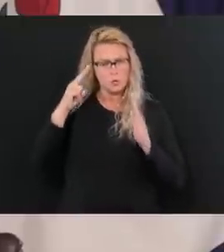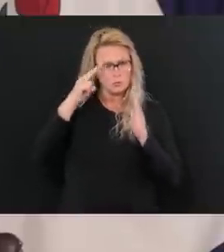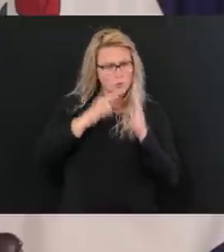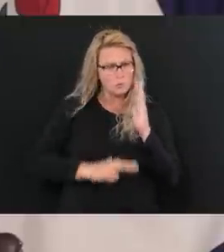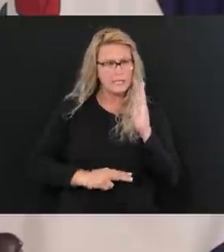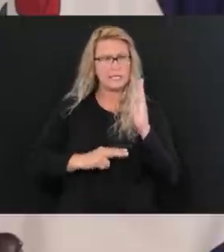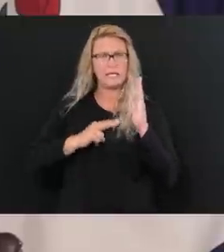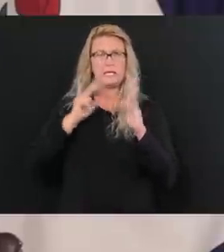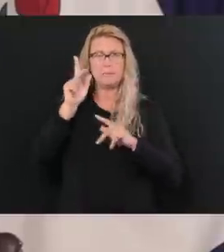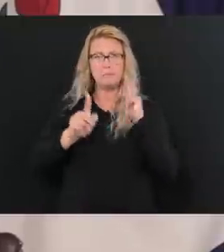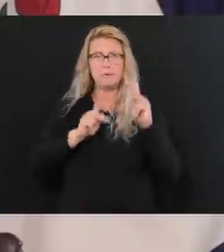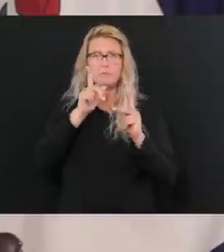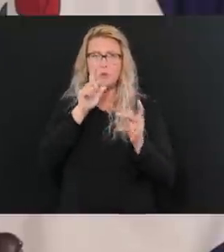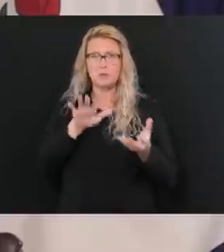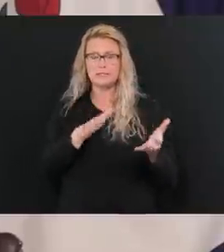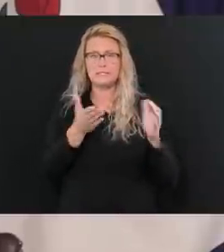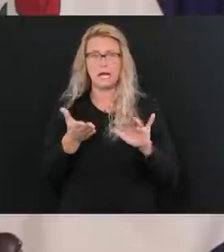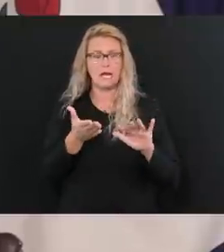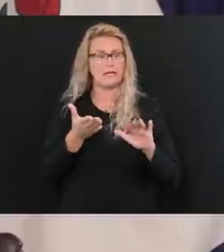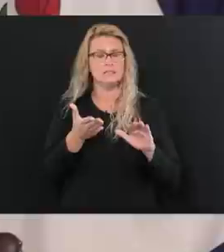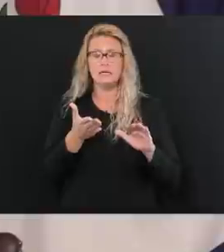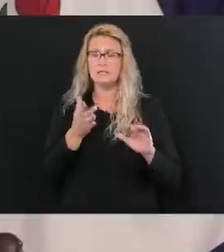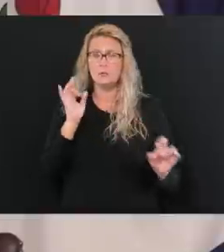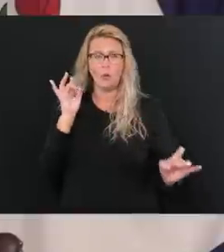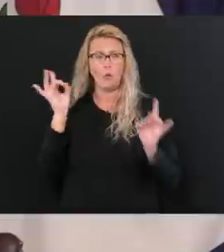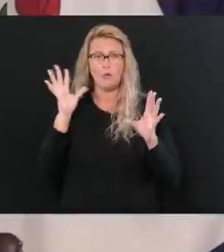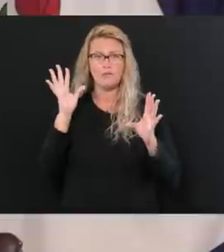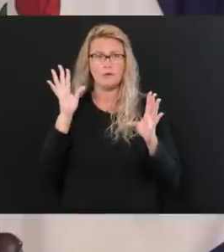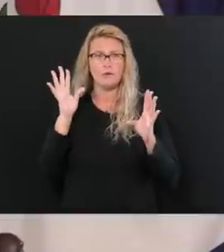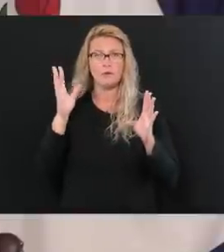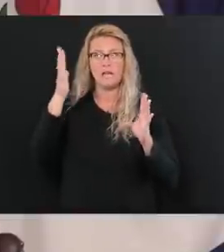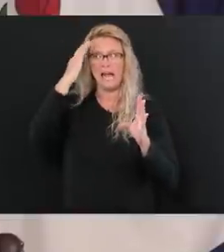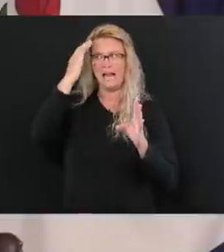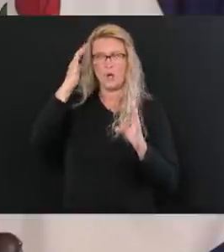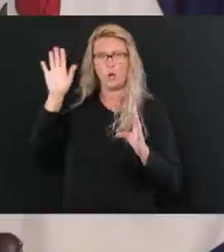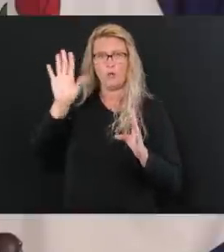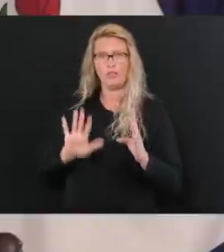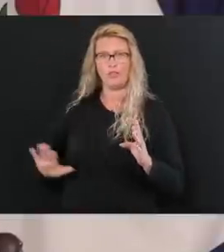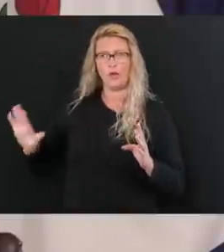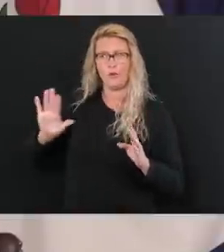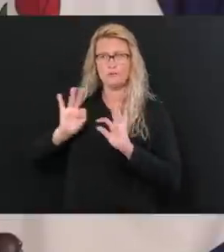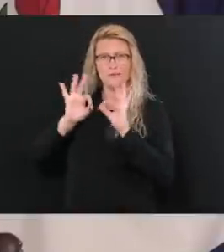of the difficulty and the pain that these families are going through. Uh,